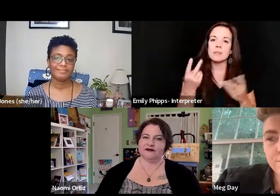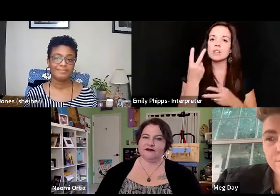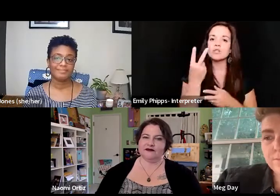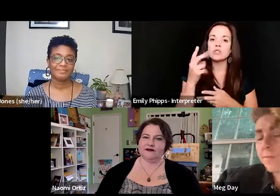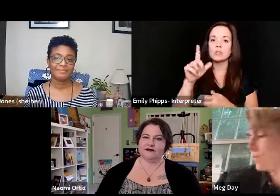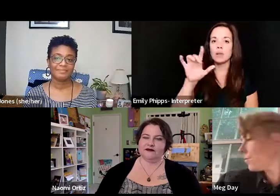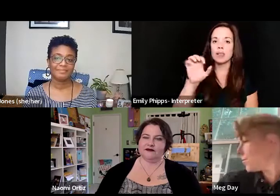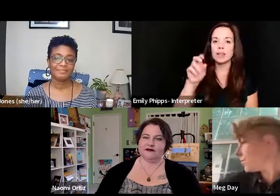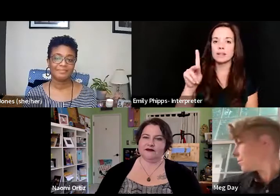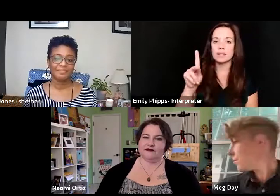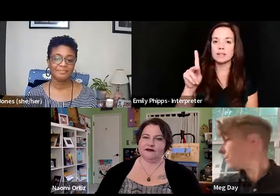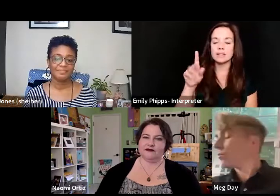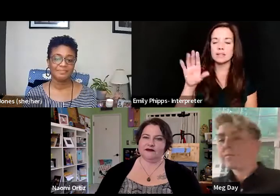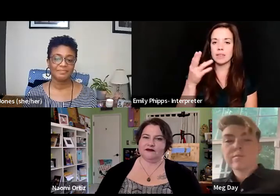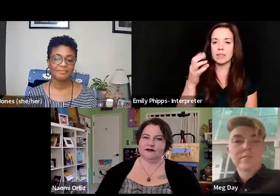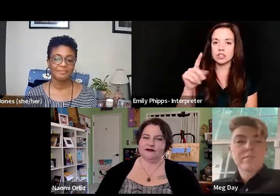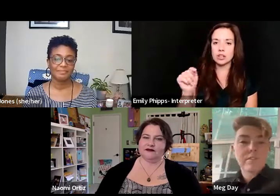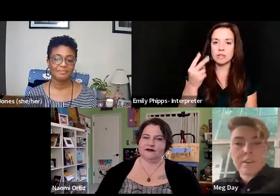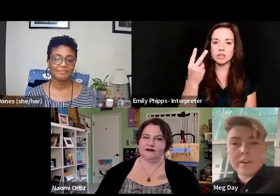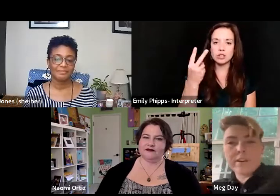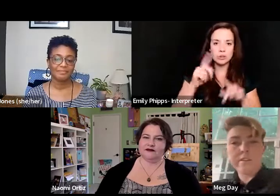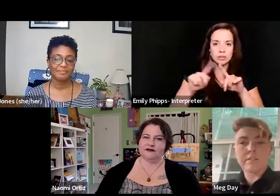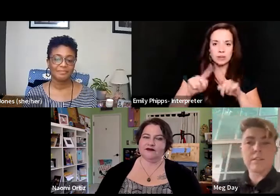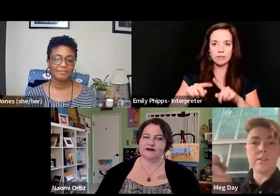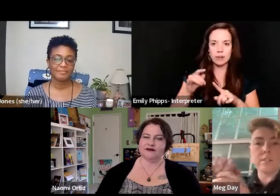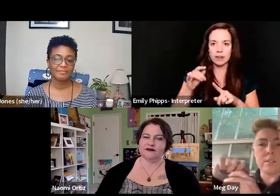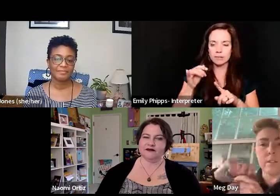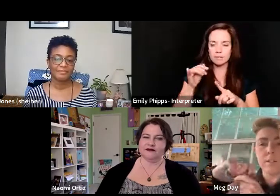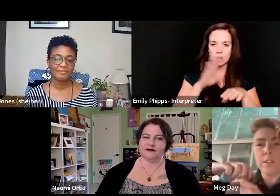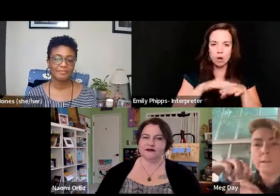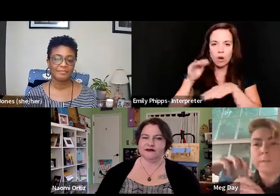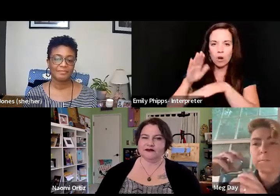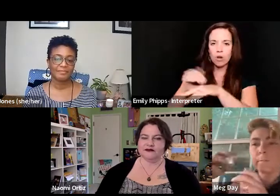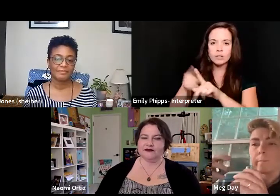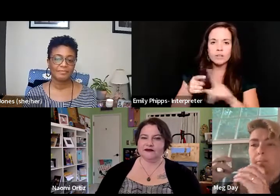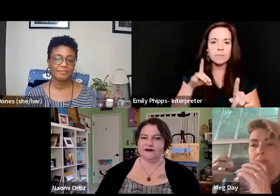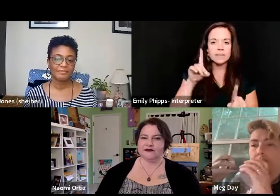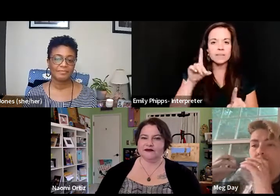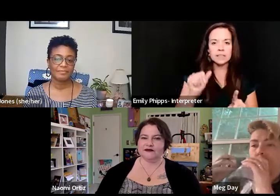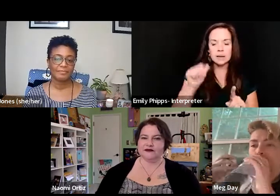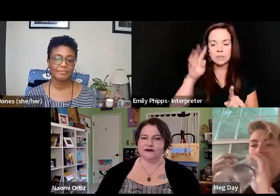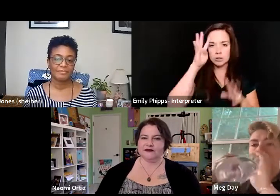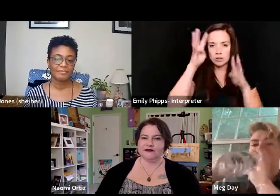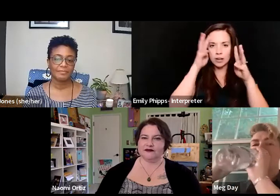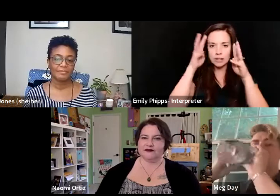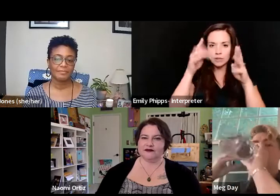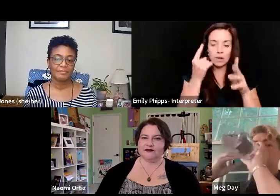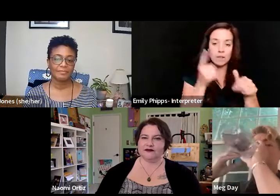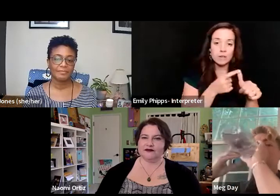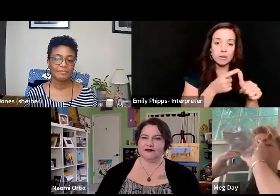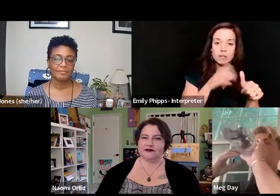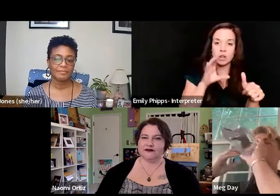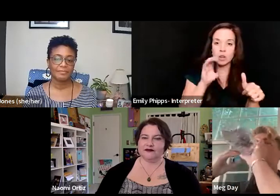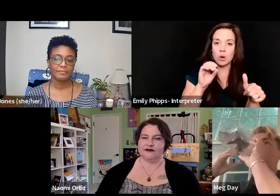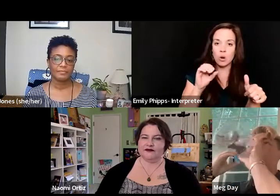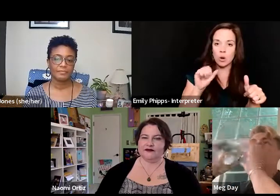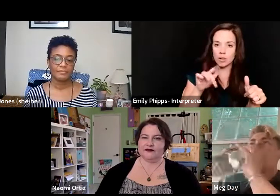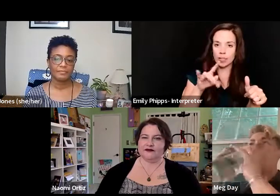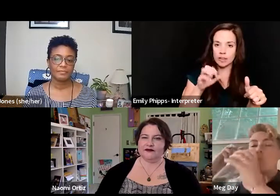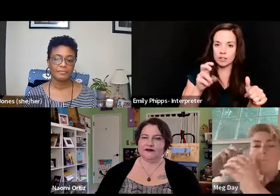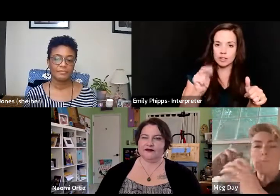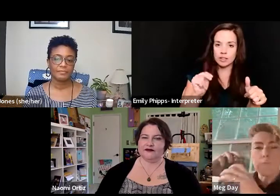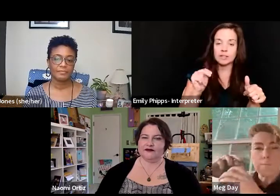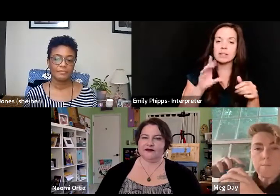chat for two different calls that are out of this kind of disabled creativity. The first is by a coalition of disabled queers in